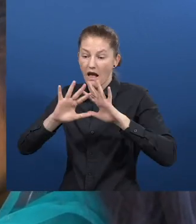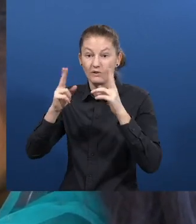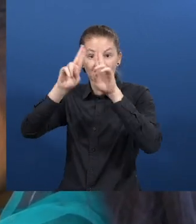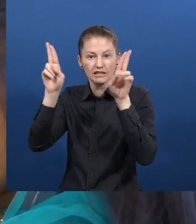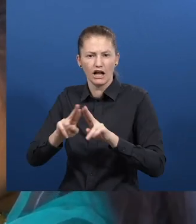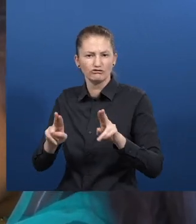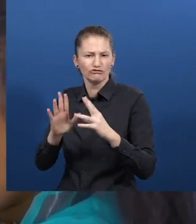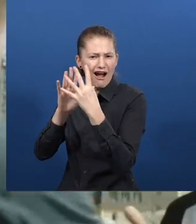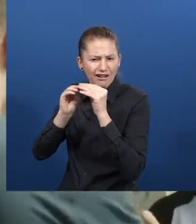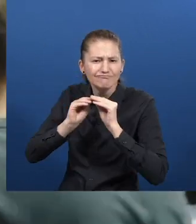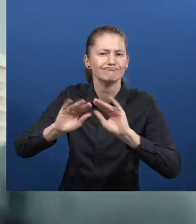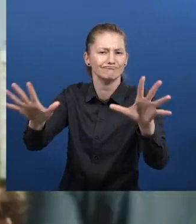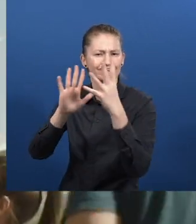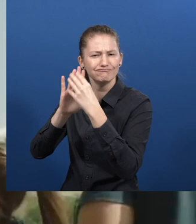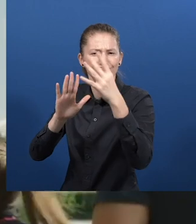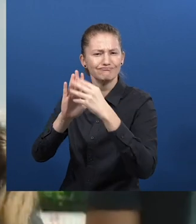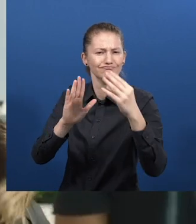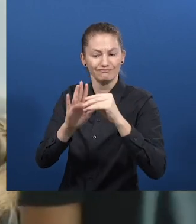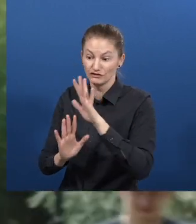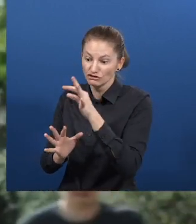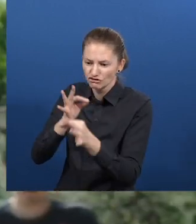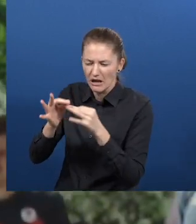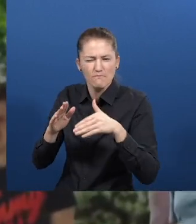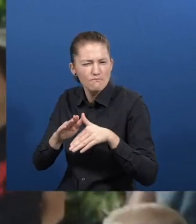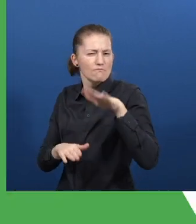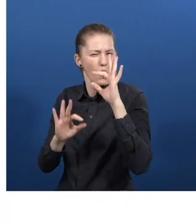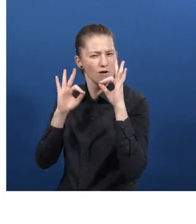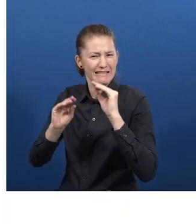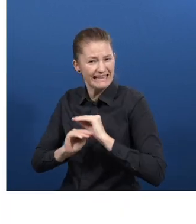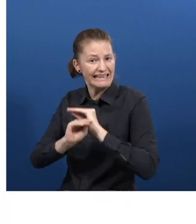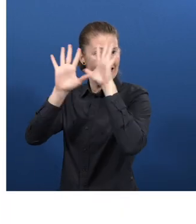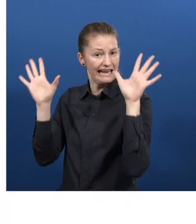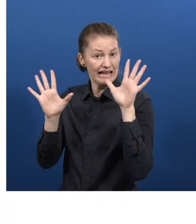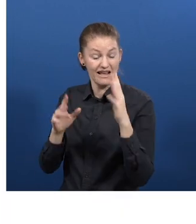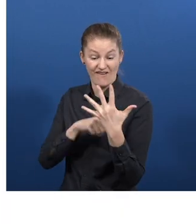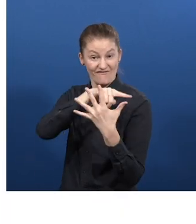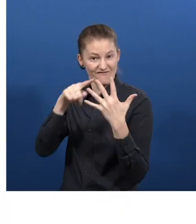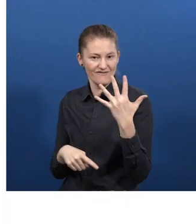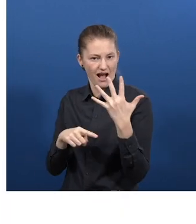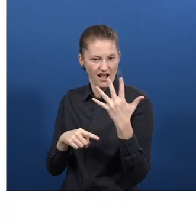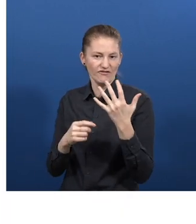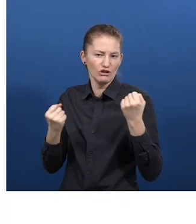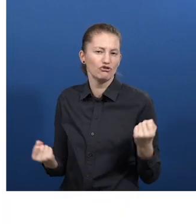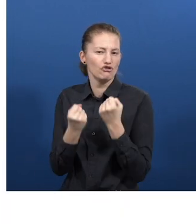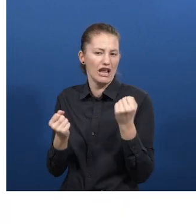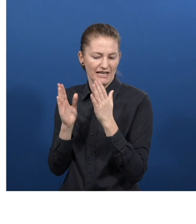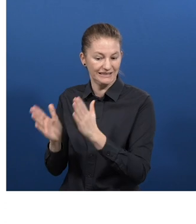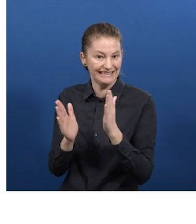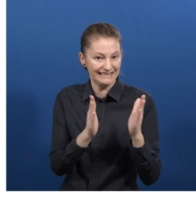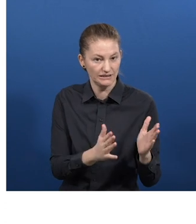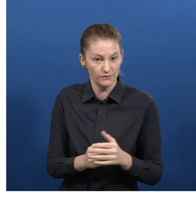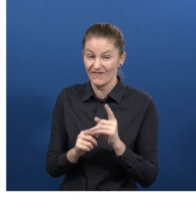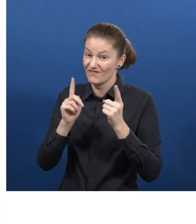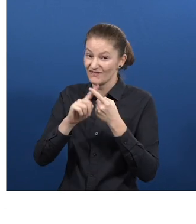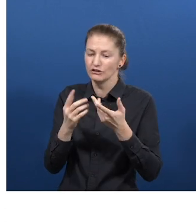strategy with five online webinar training sessions on social entrepreneurship, impact modeling,